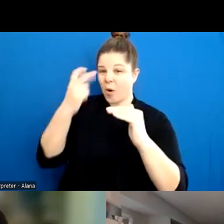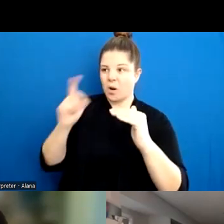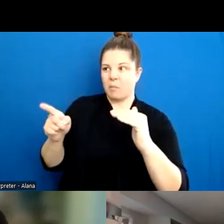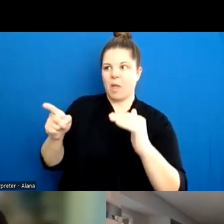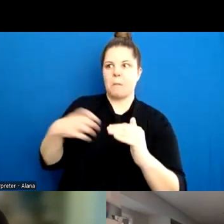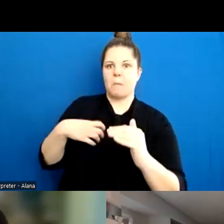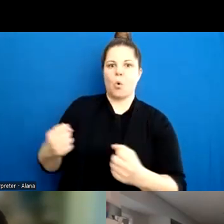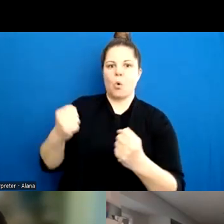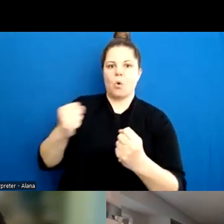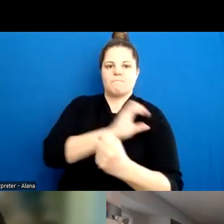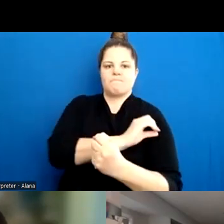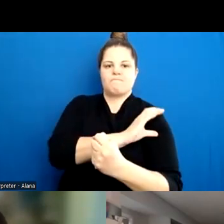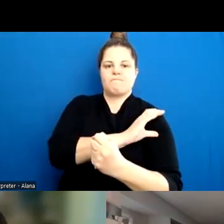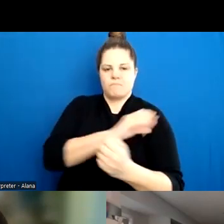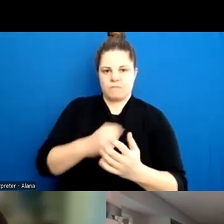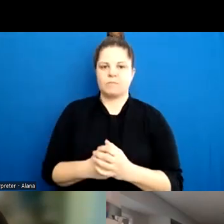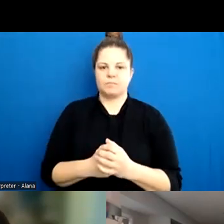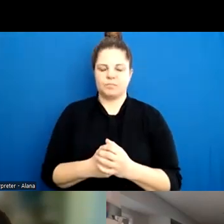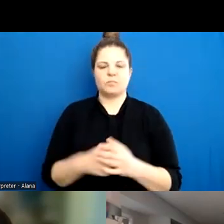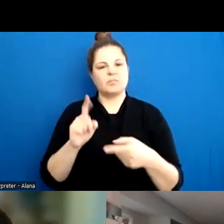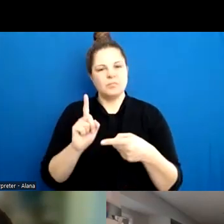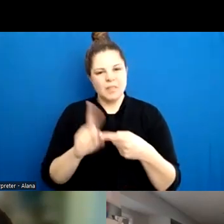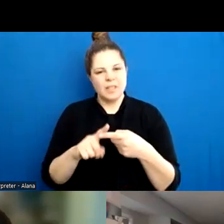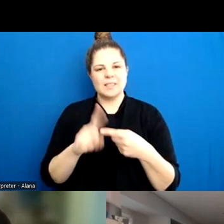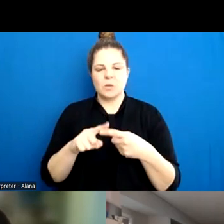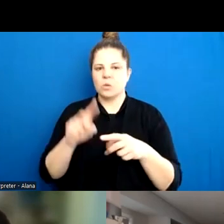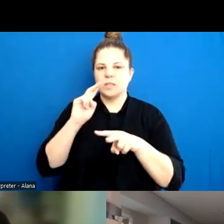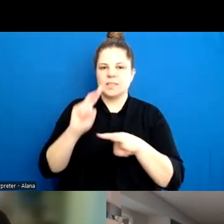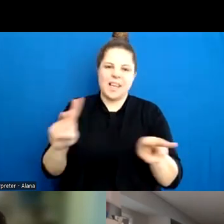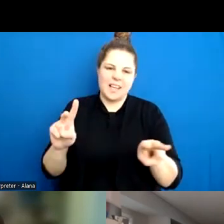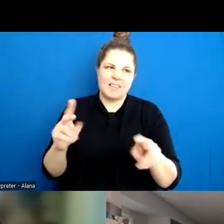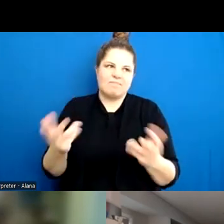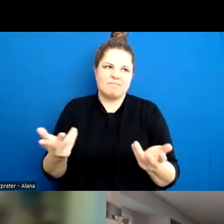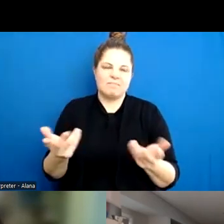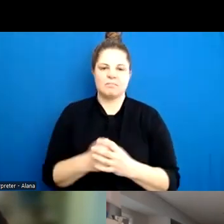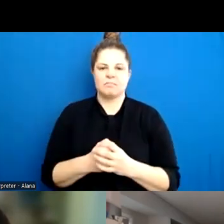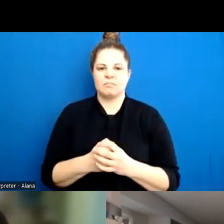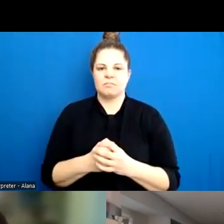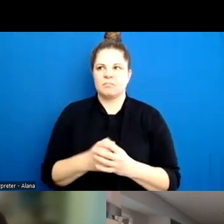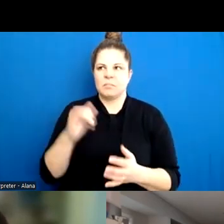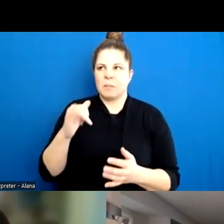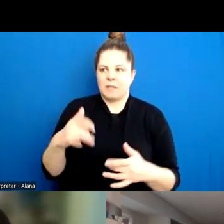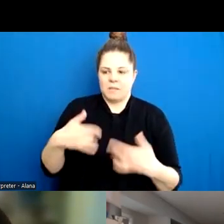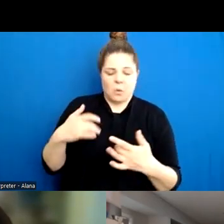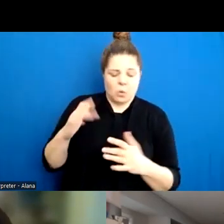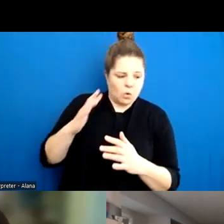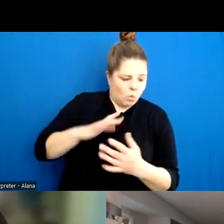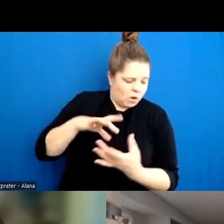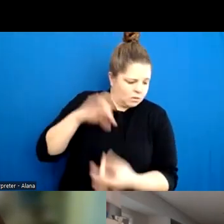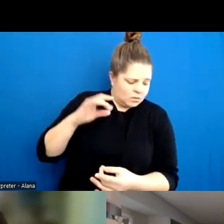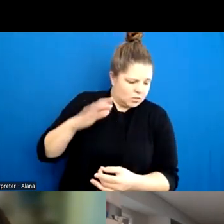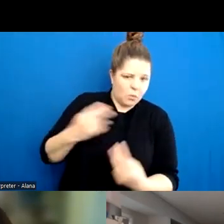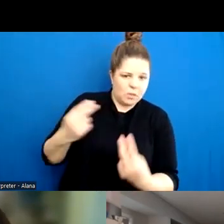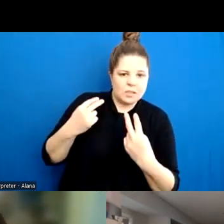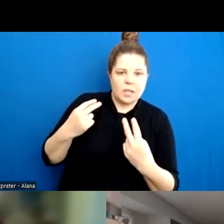motivation, I guess, to at least either be invisible or to not be so uncool